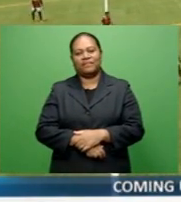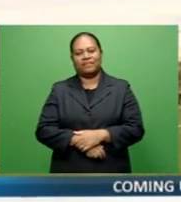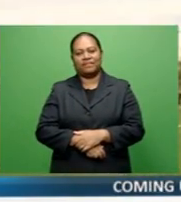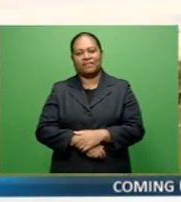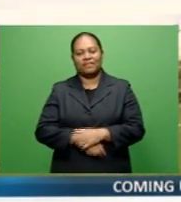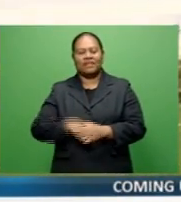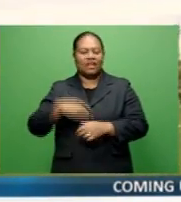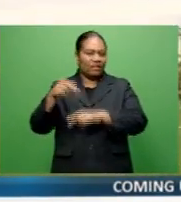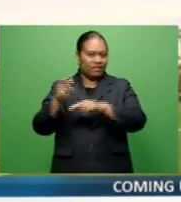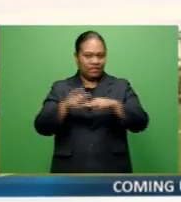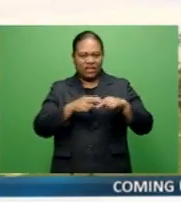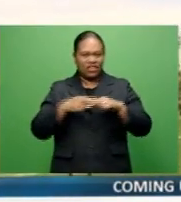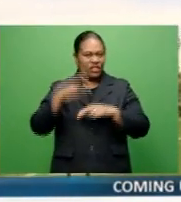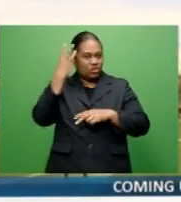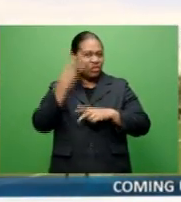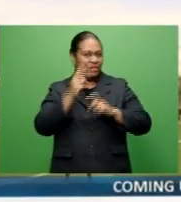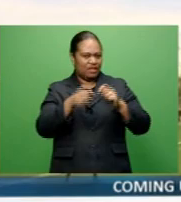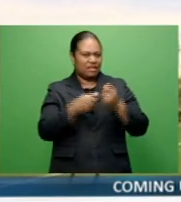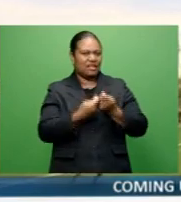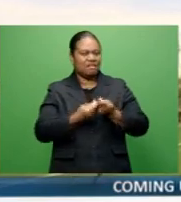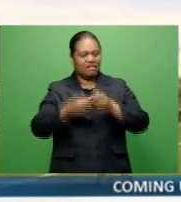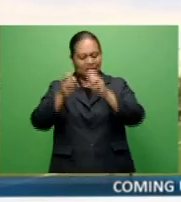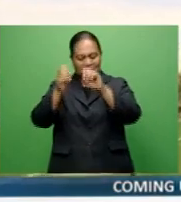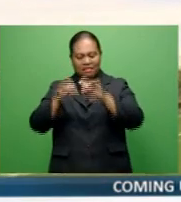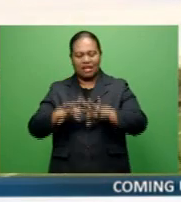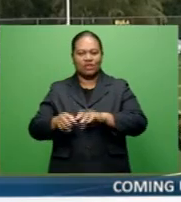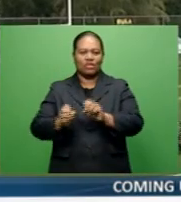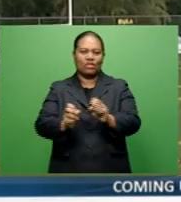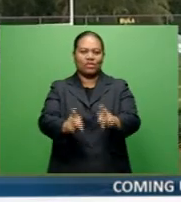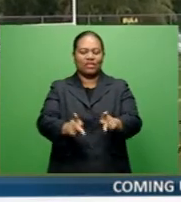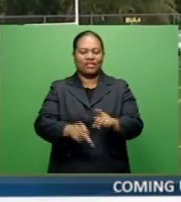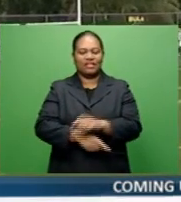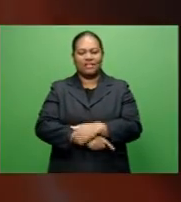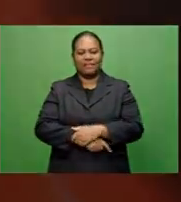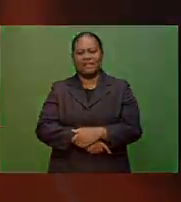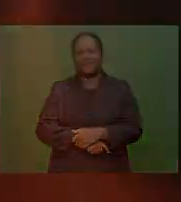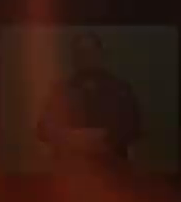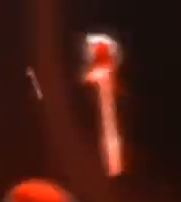And Fiji Airways blessed with opportunities. Peace and more after the break.